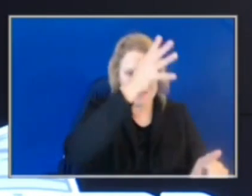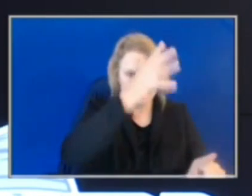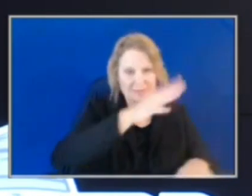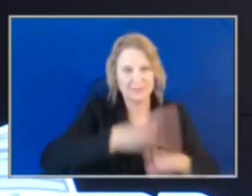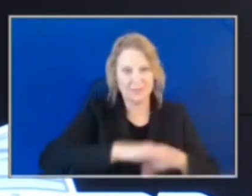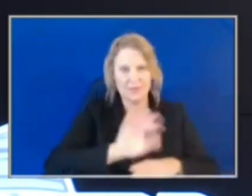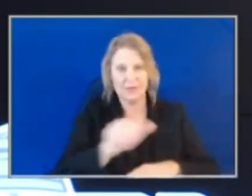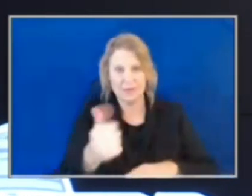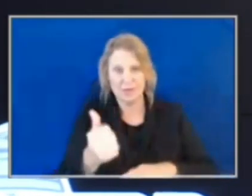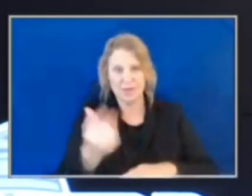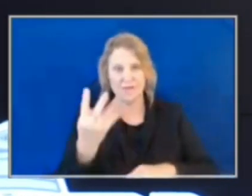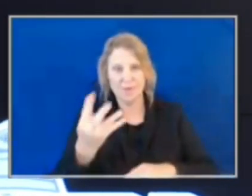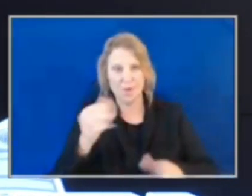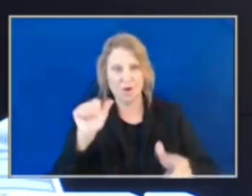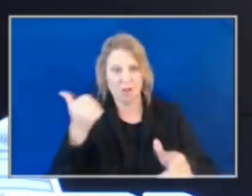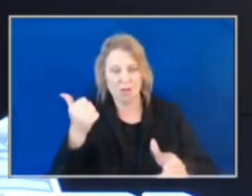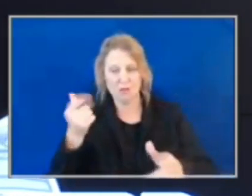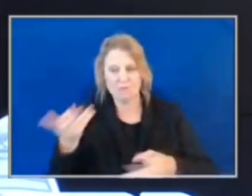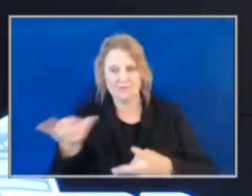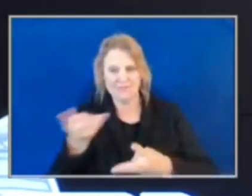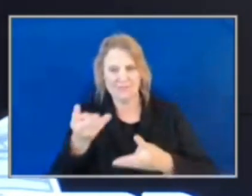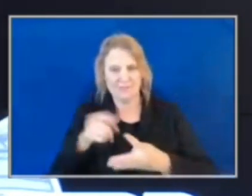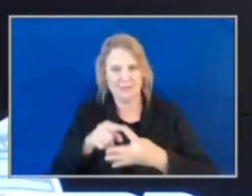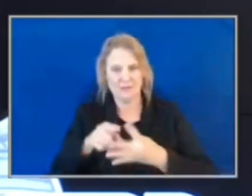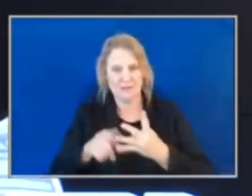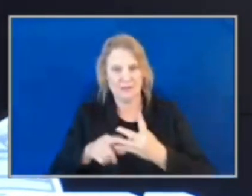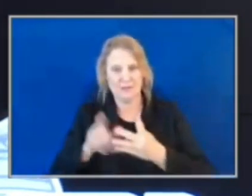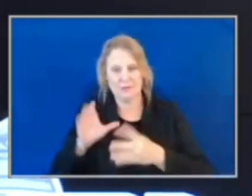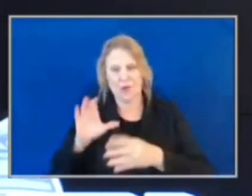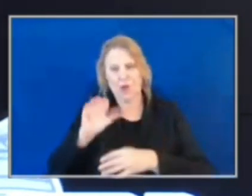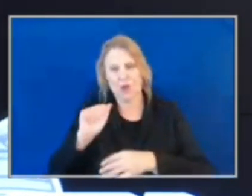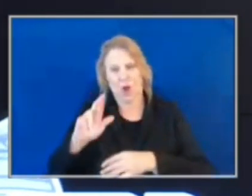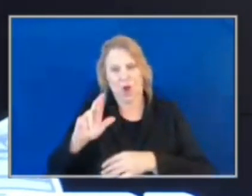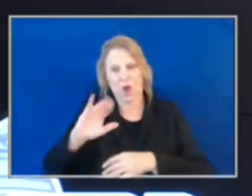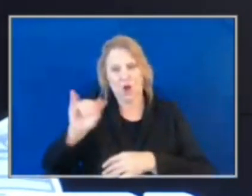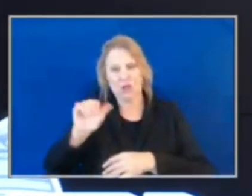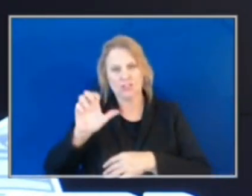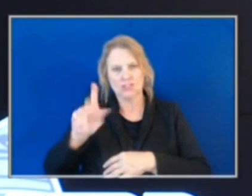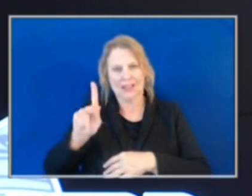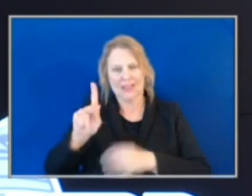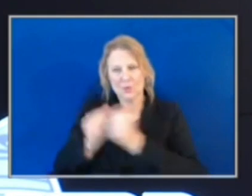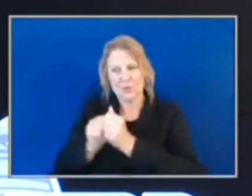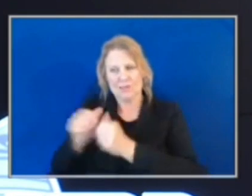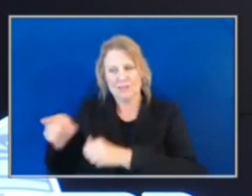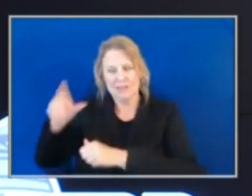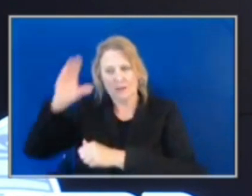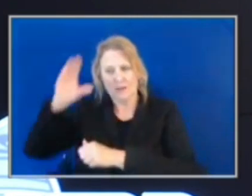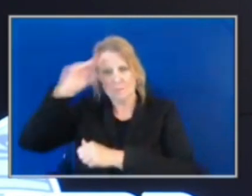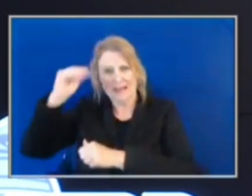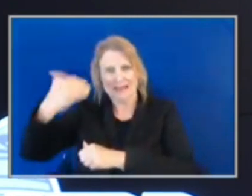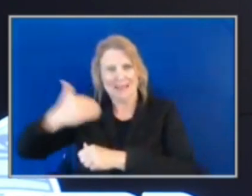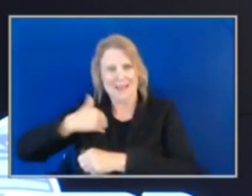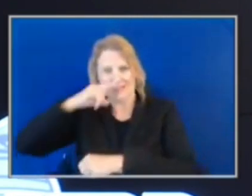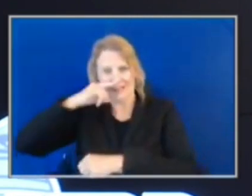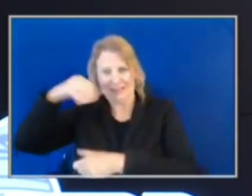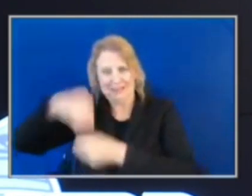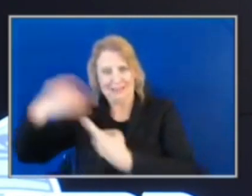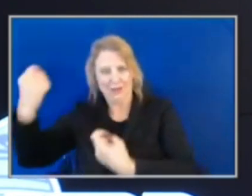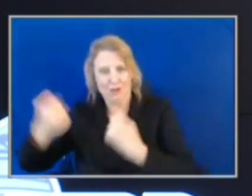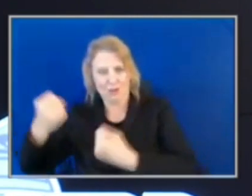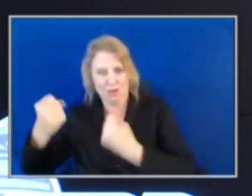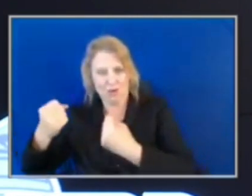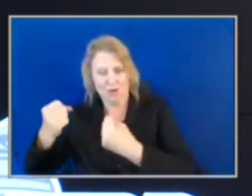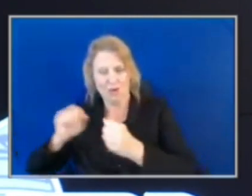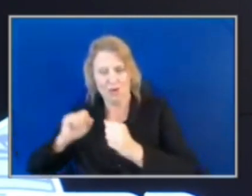four other co-defendants, carjacked a man with his minor child in the car. He was arrested at that one, and a secure custody order was granted, and he is now in